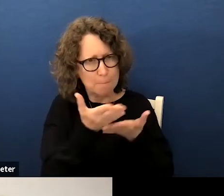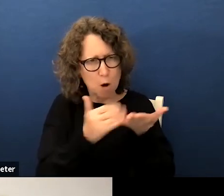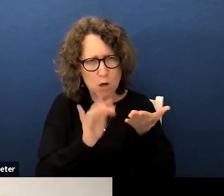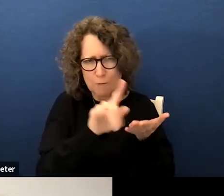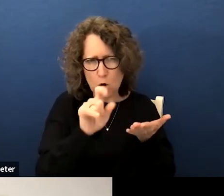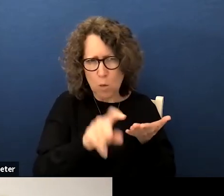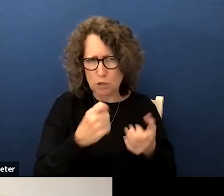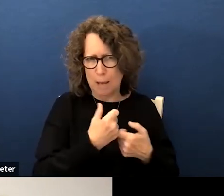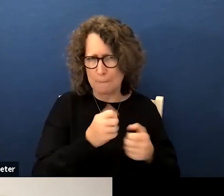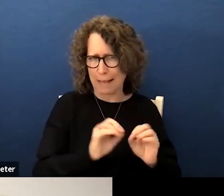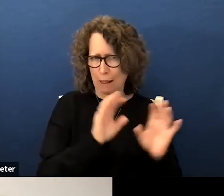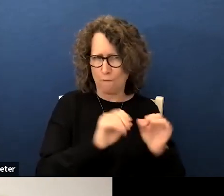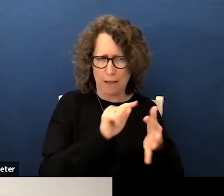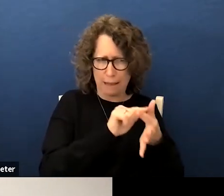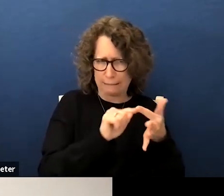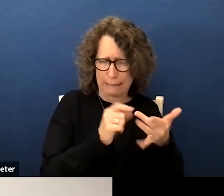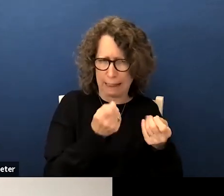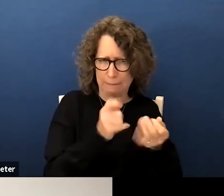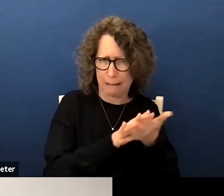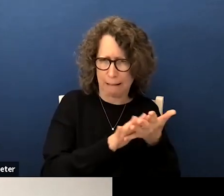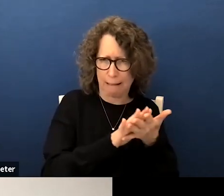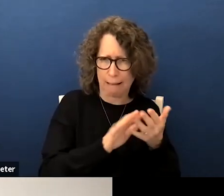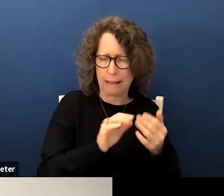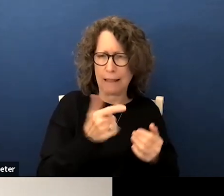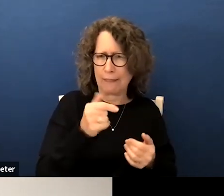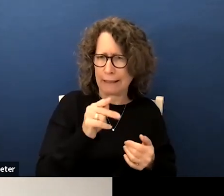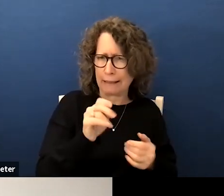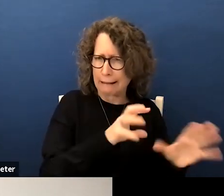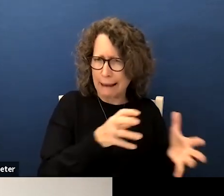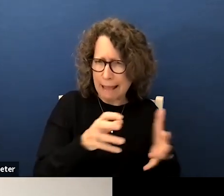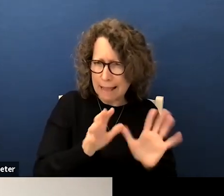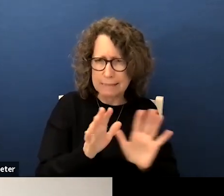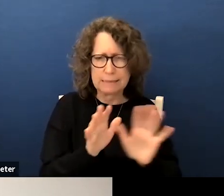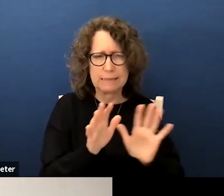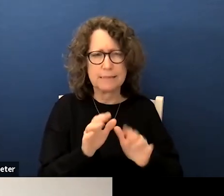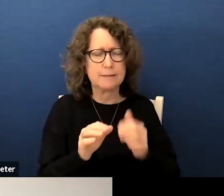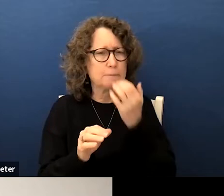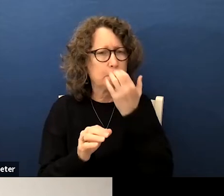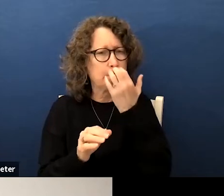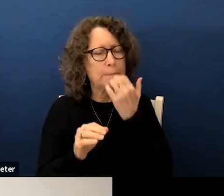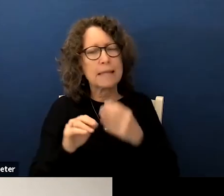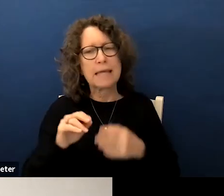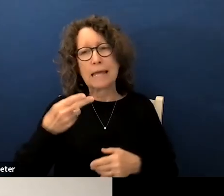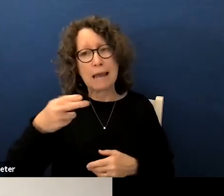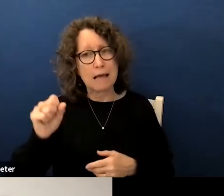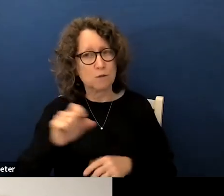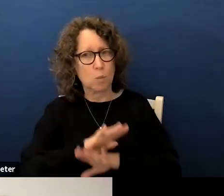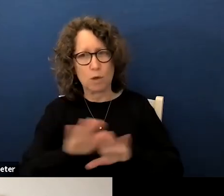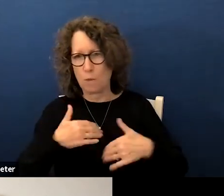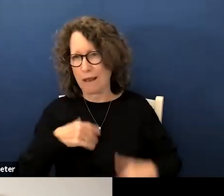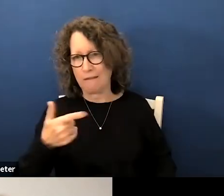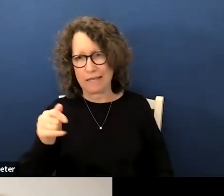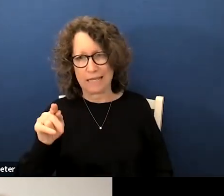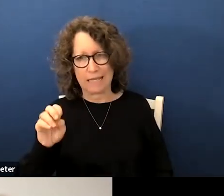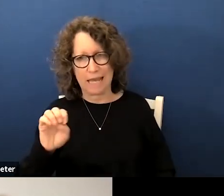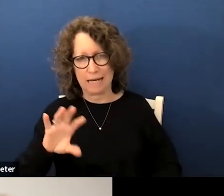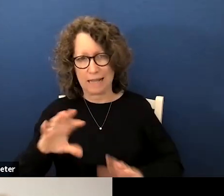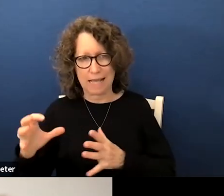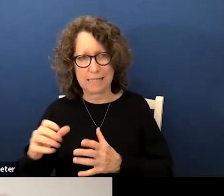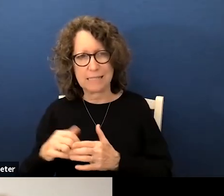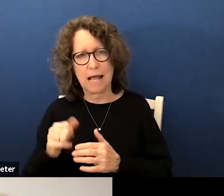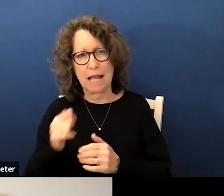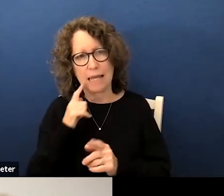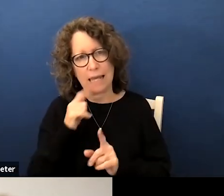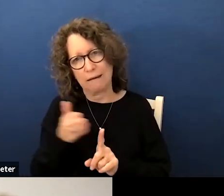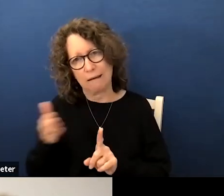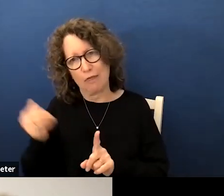question and clarify a couple parts about you talked about the gate classes in um secondary we don't we don't have gate classes i'll let miss escobedo